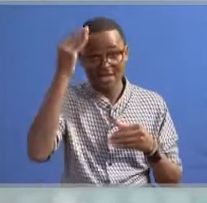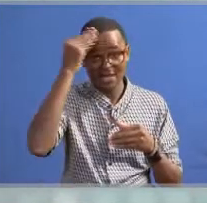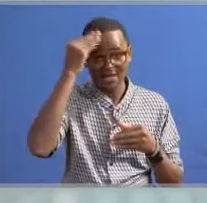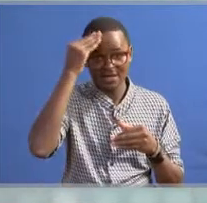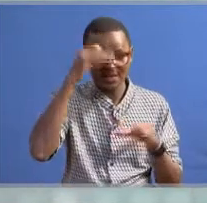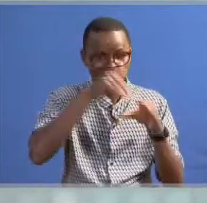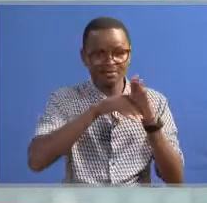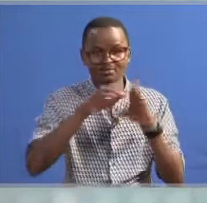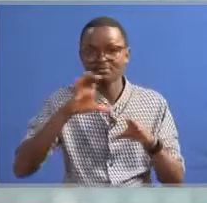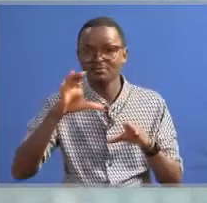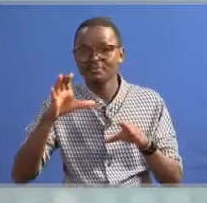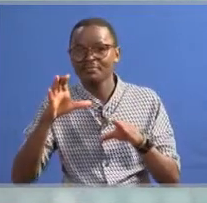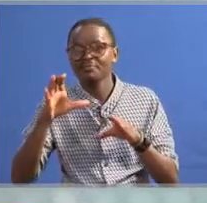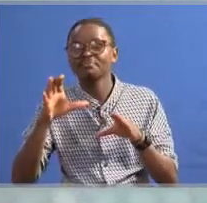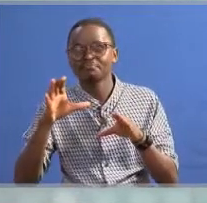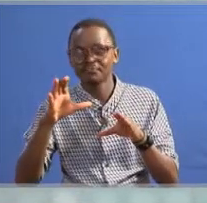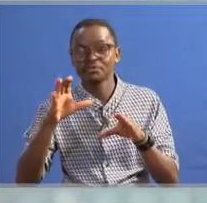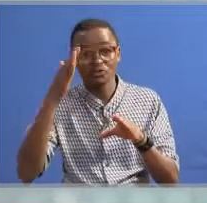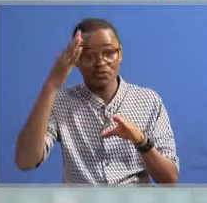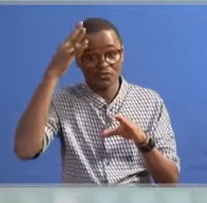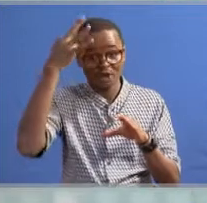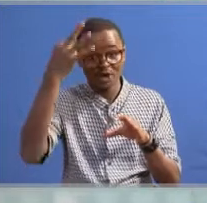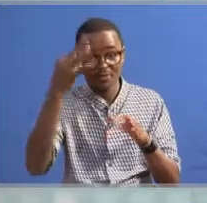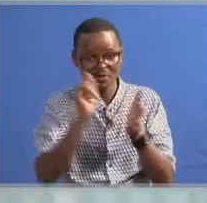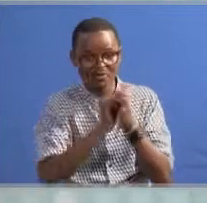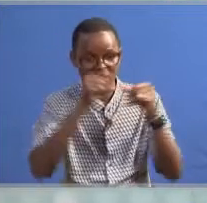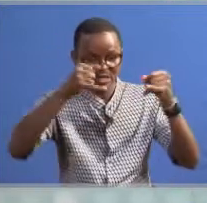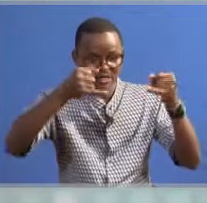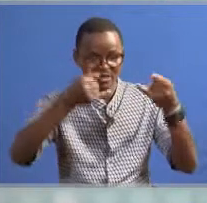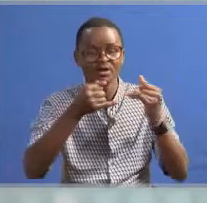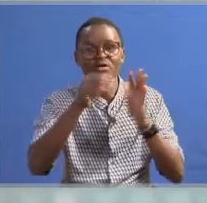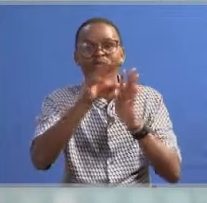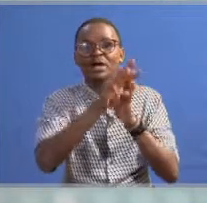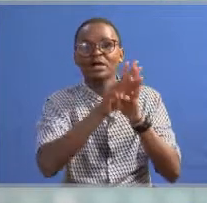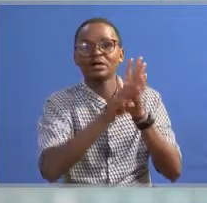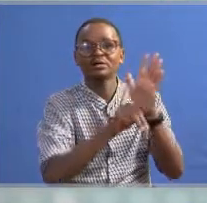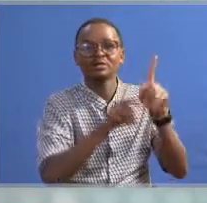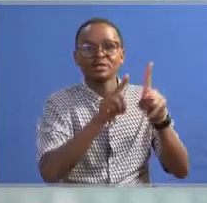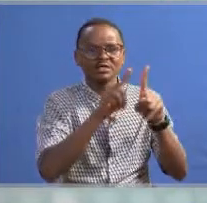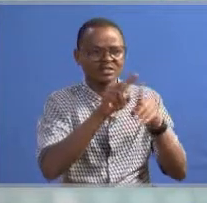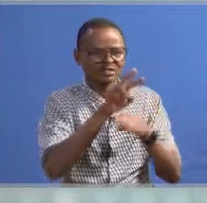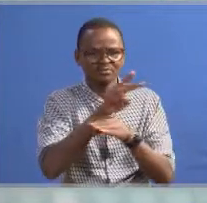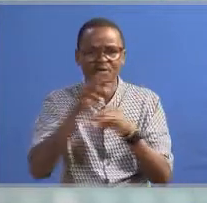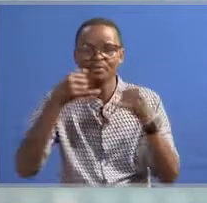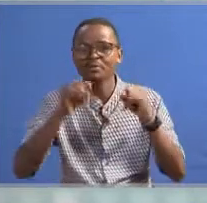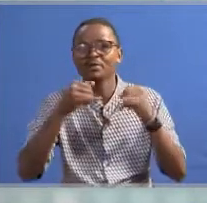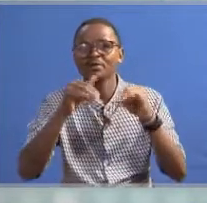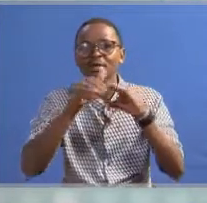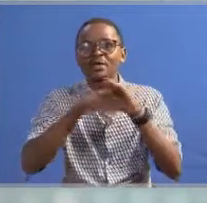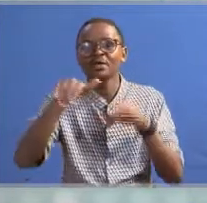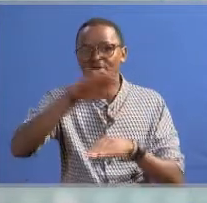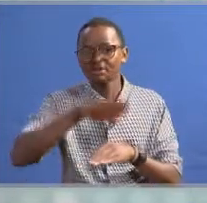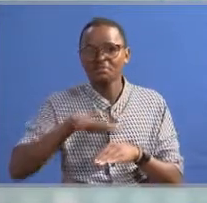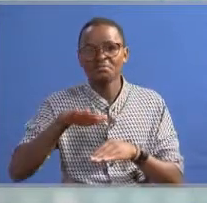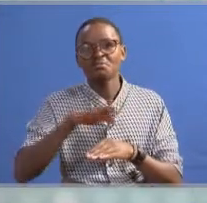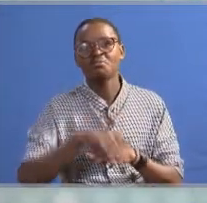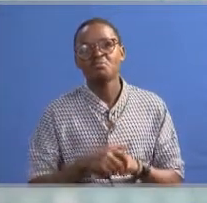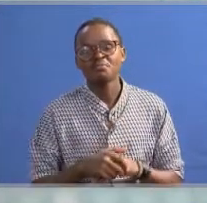stakeholders in the county met to familiarize themselves with the new competency-based curriculum and monitor its implementation in the region.